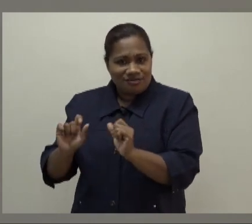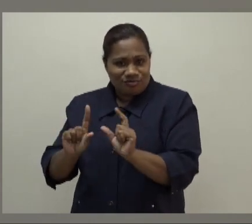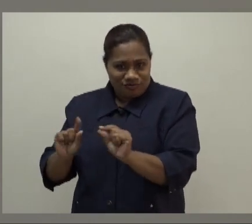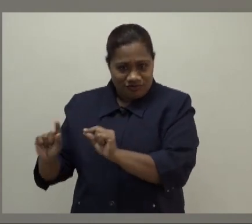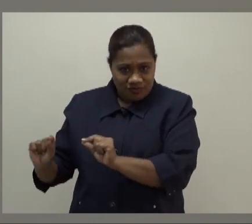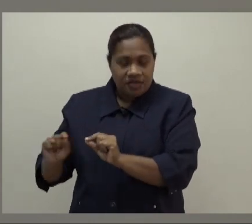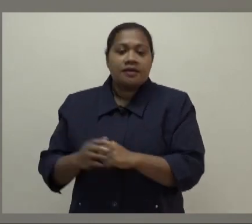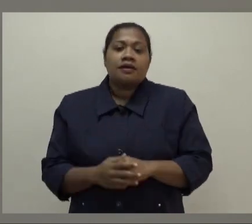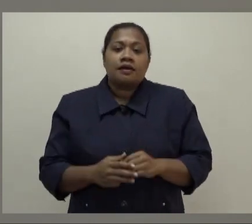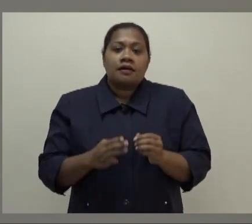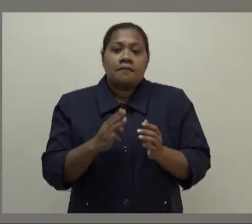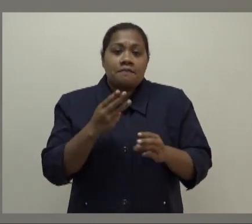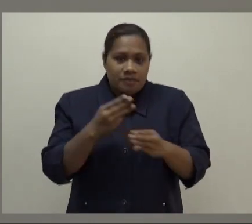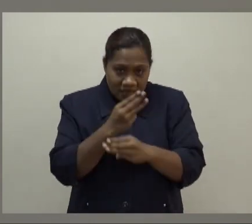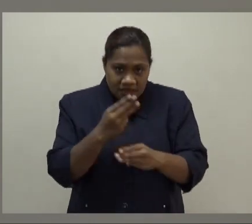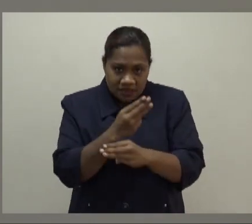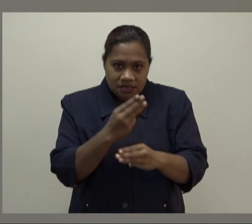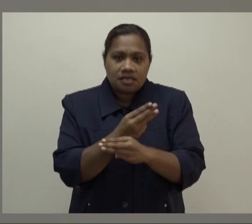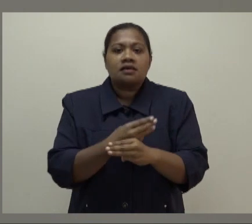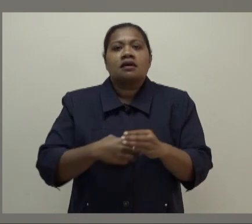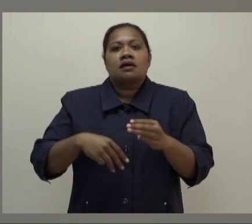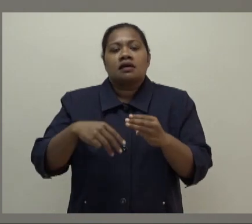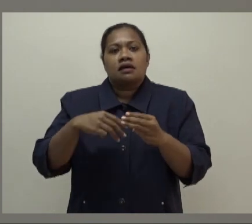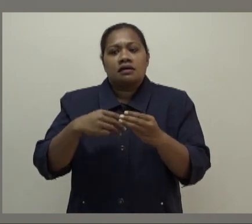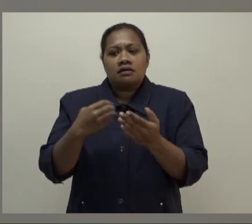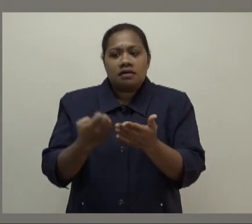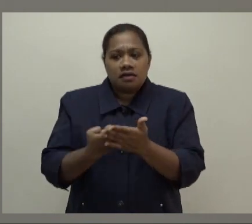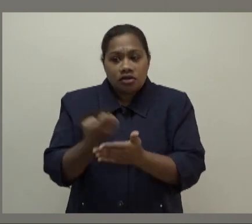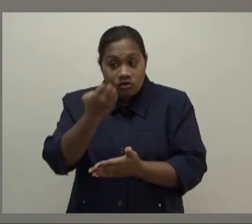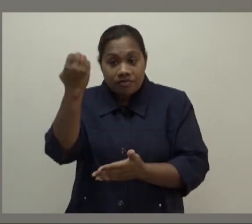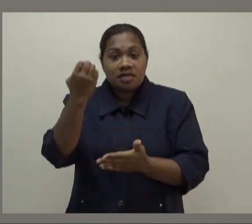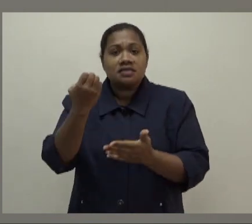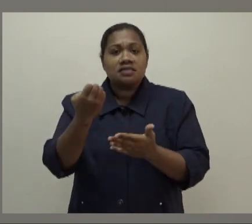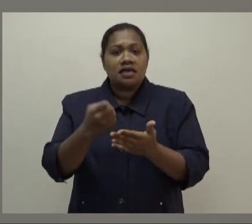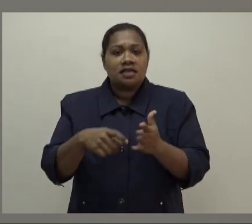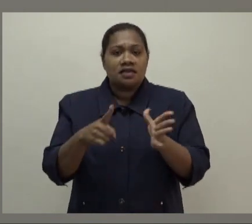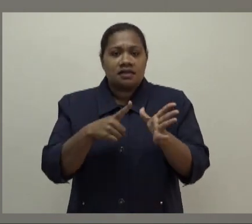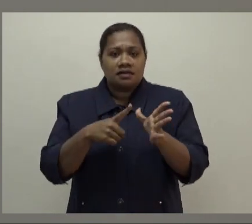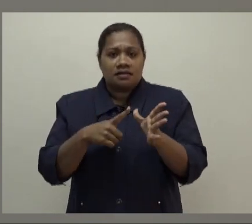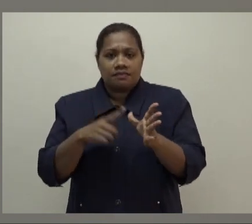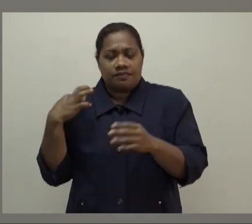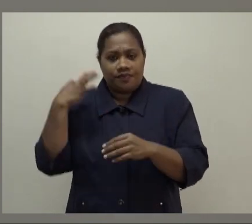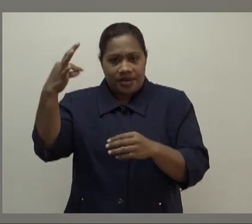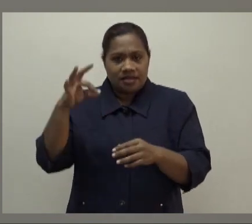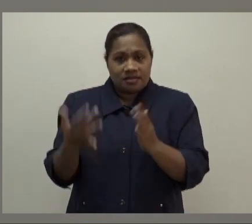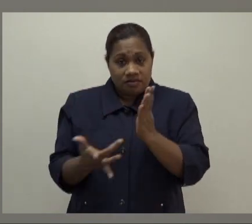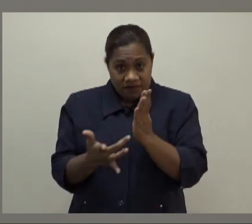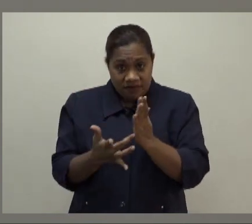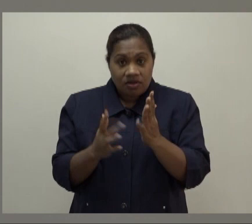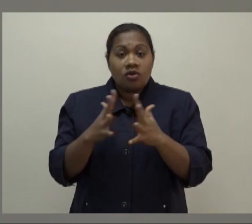Mathematics. Tuesday, 15th February, Economics and Applied Technology. Wednesday, 16th February,